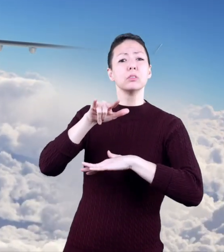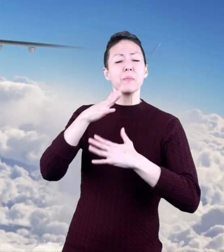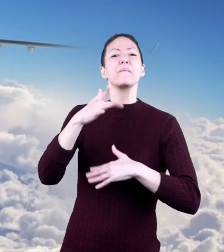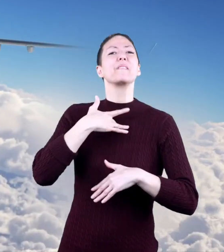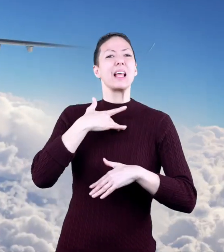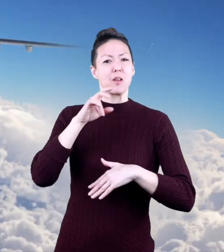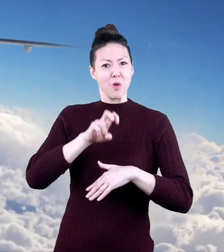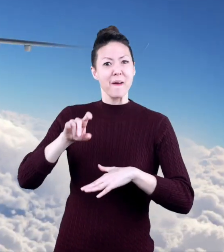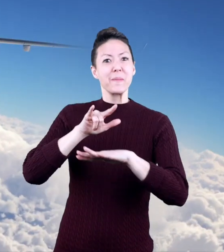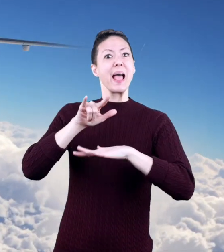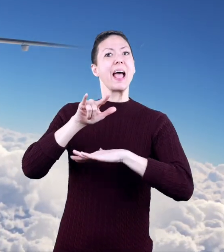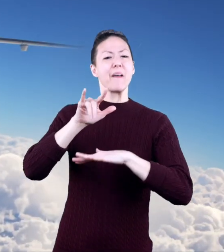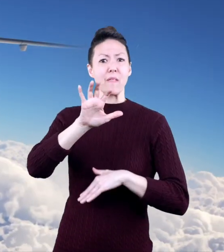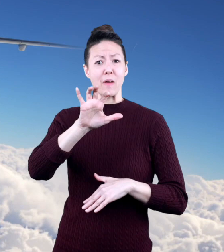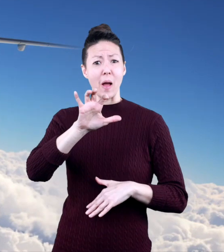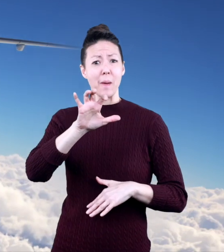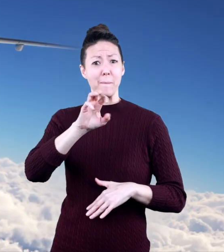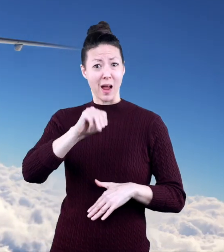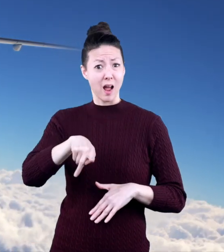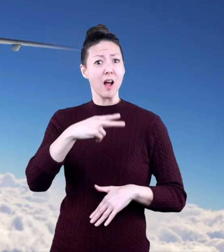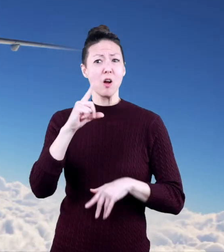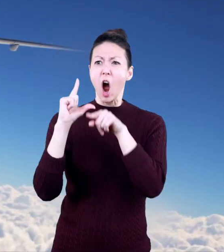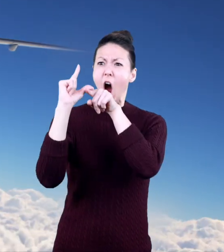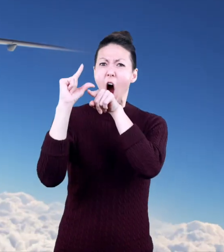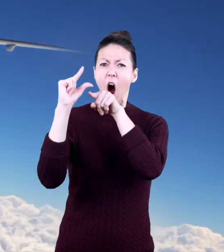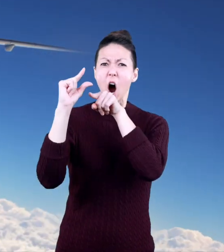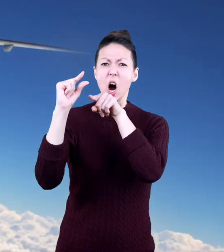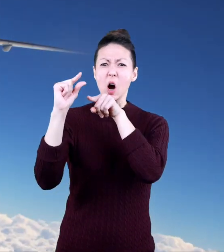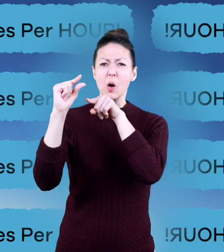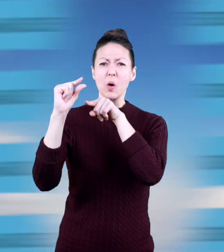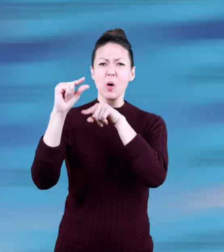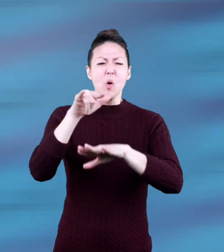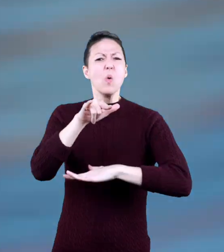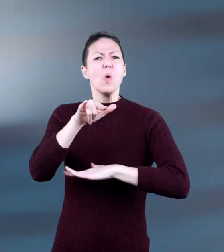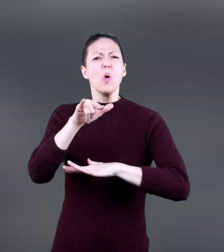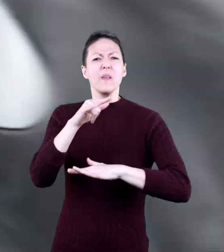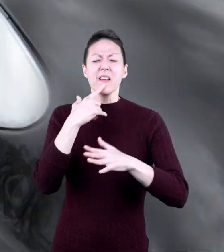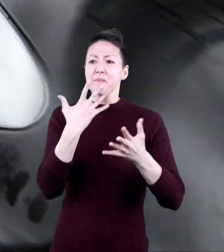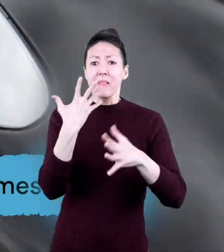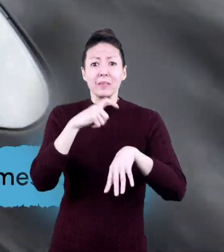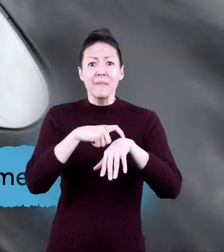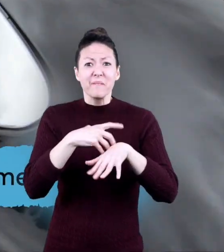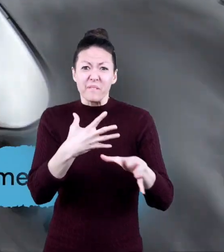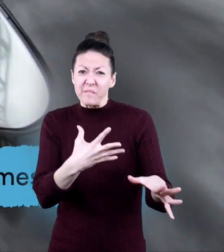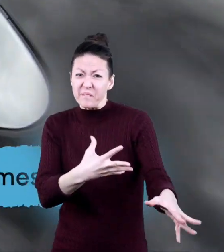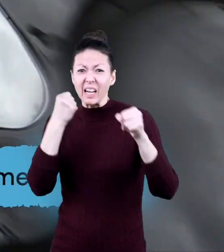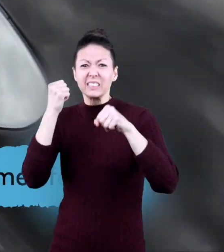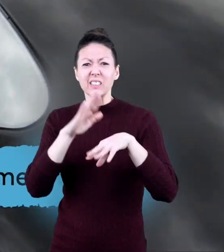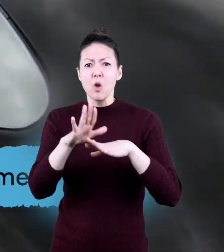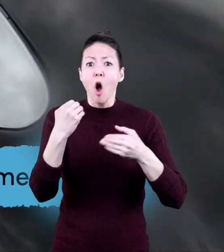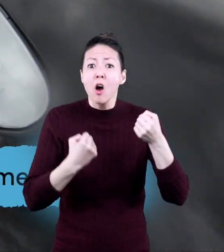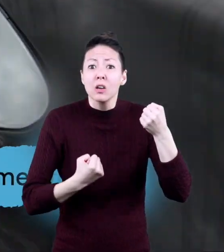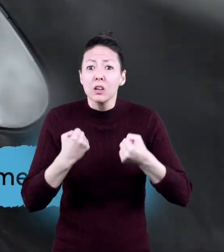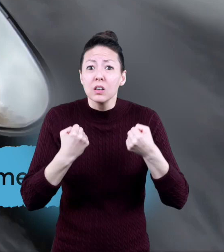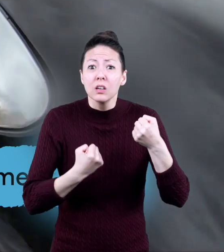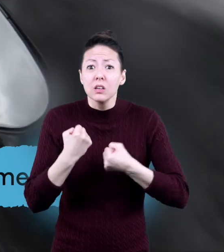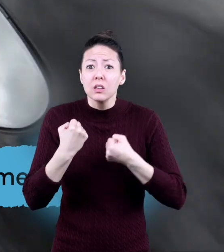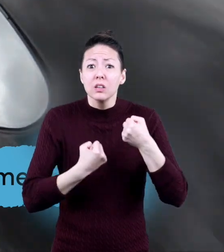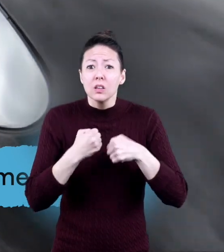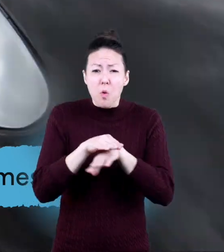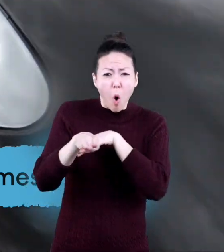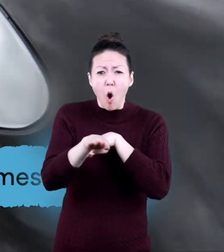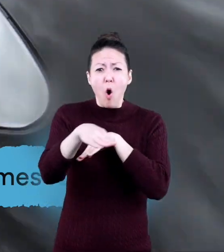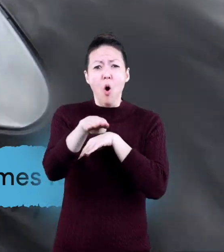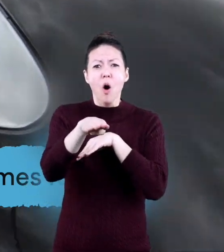that plane was probably traveling at about 500 miles per hour. That's about five times faster than your